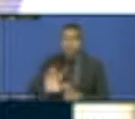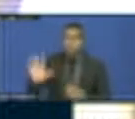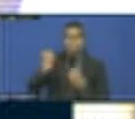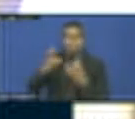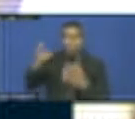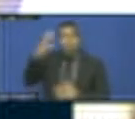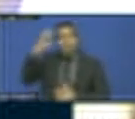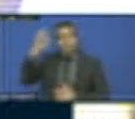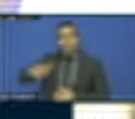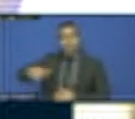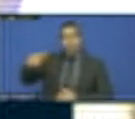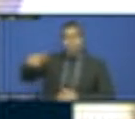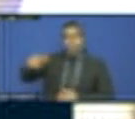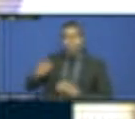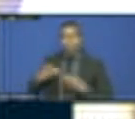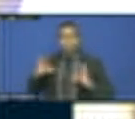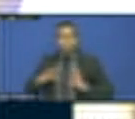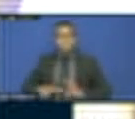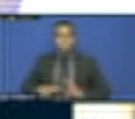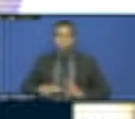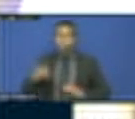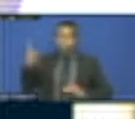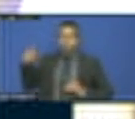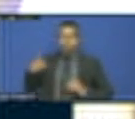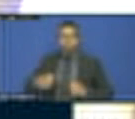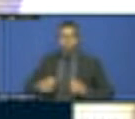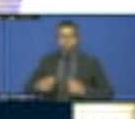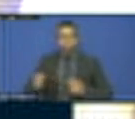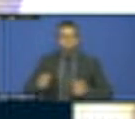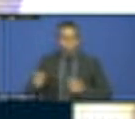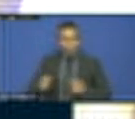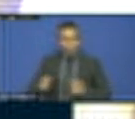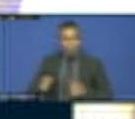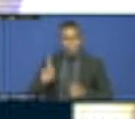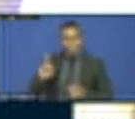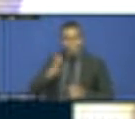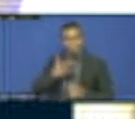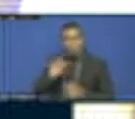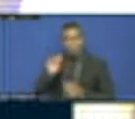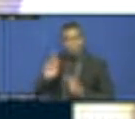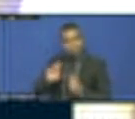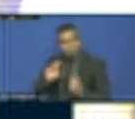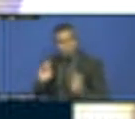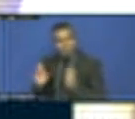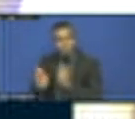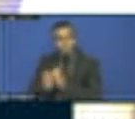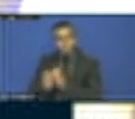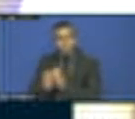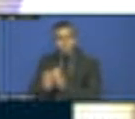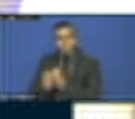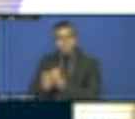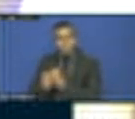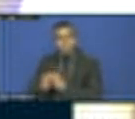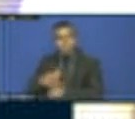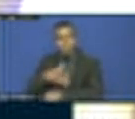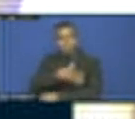norm, where power is devolved to communities, is devolved to local authorities. These local authorities in one